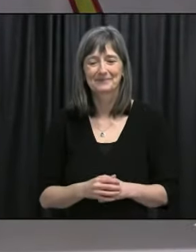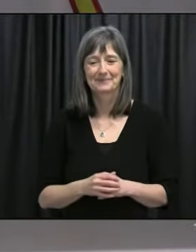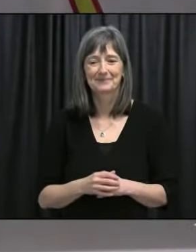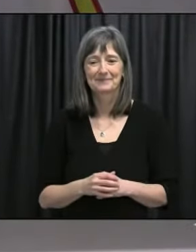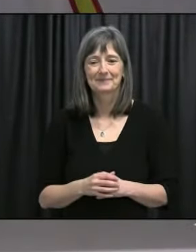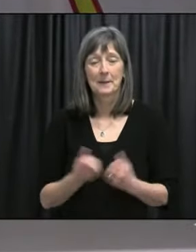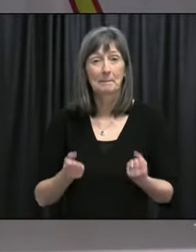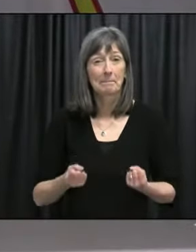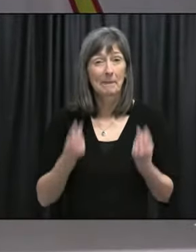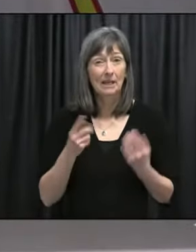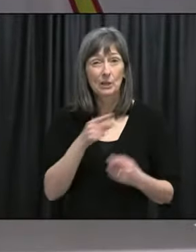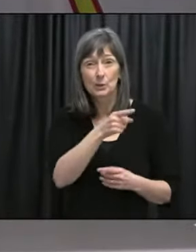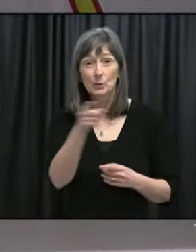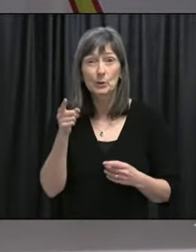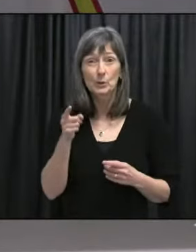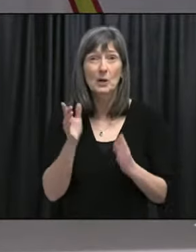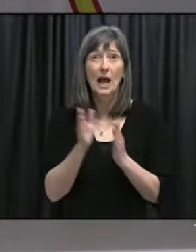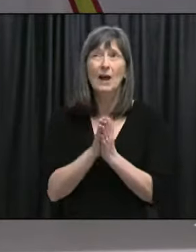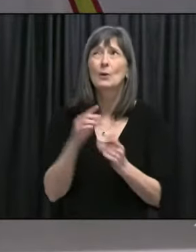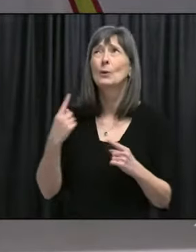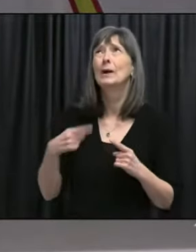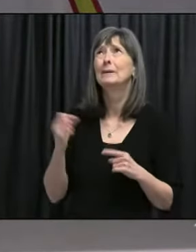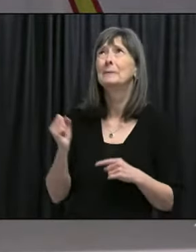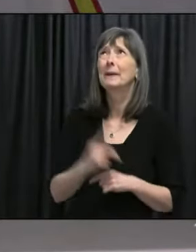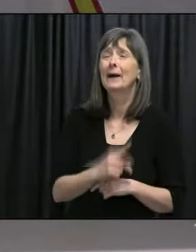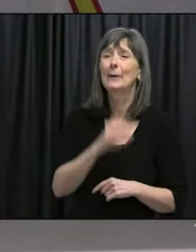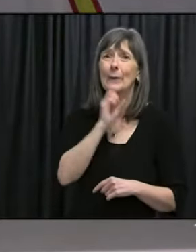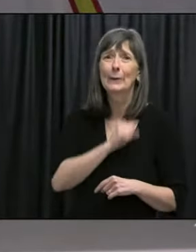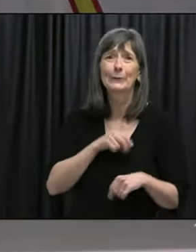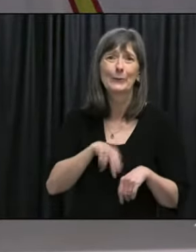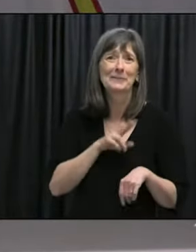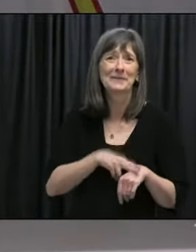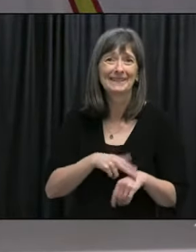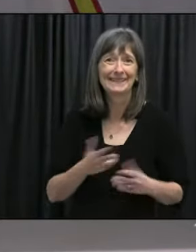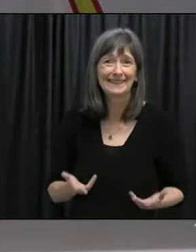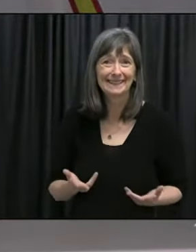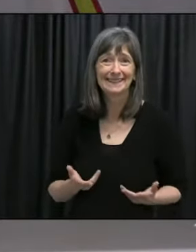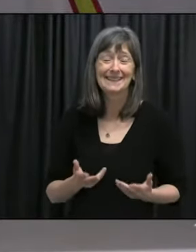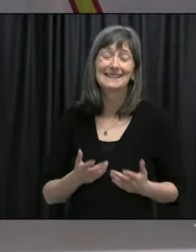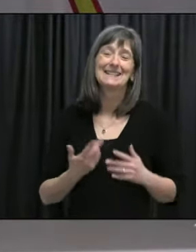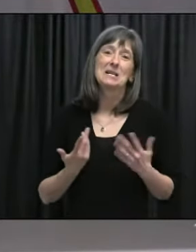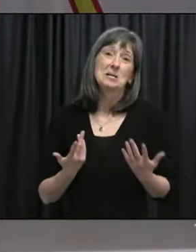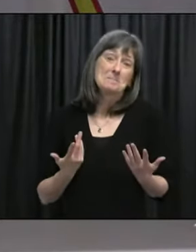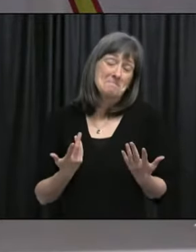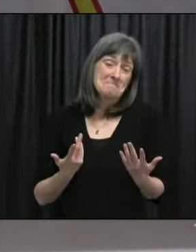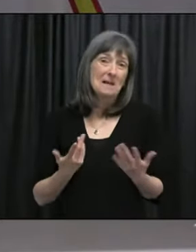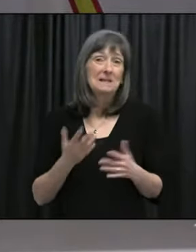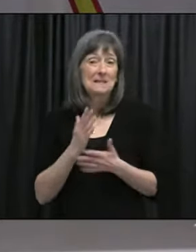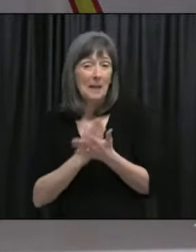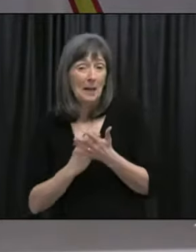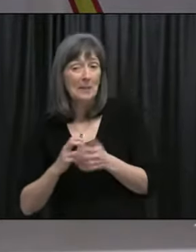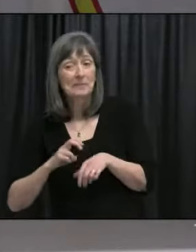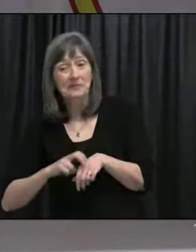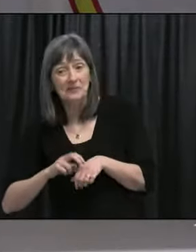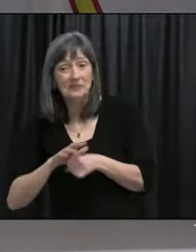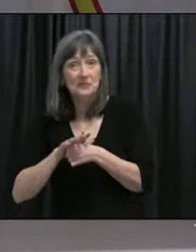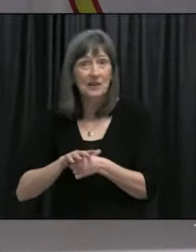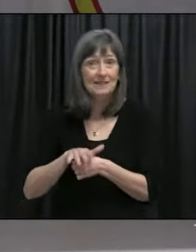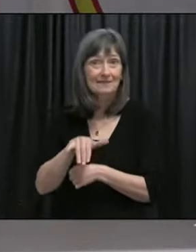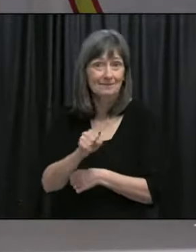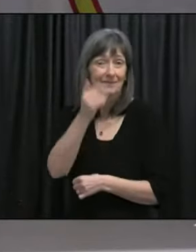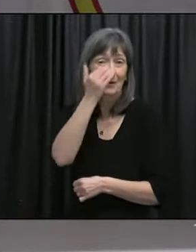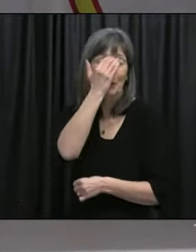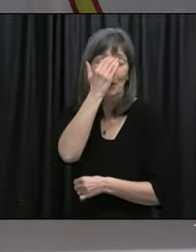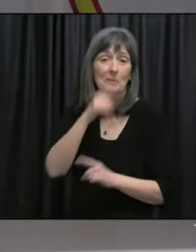Uh, many of you have been asking when things will get back to normal. And, uh, believe it or not, despite, some anxieties and stress, we are